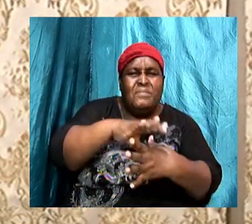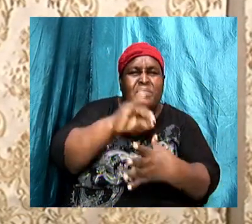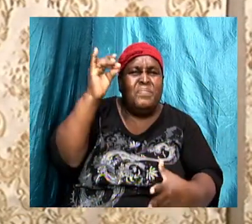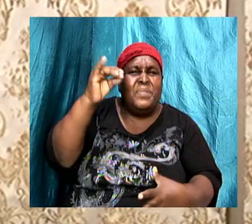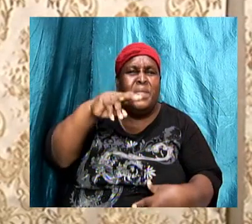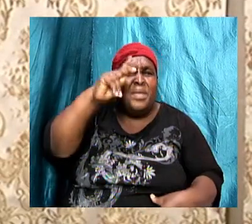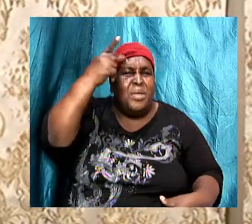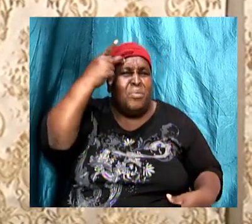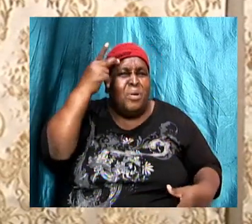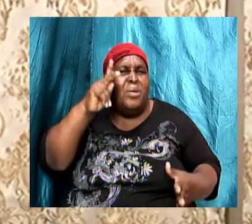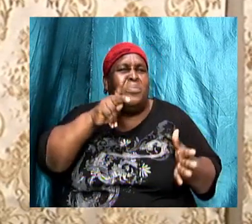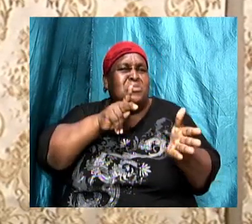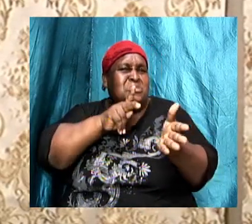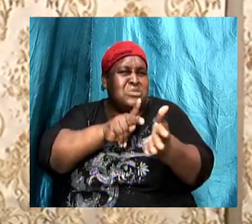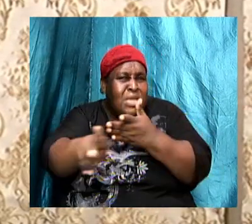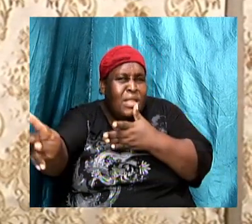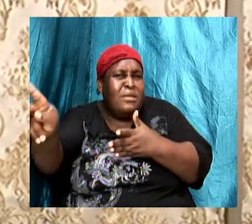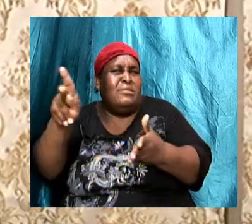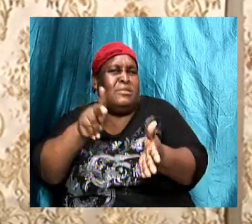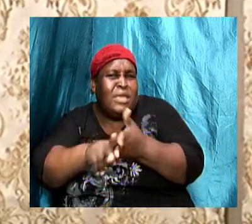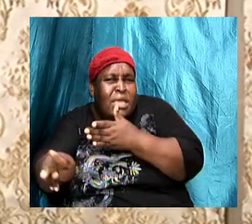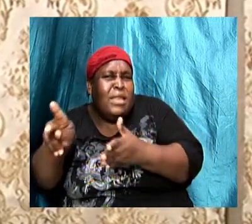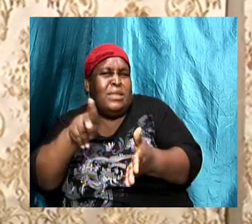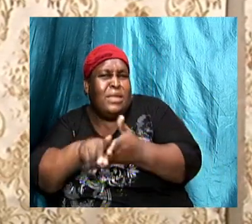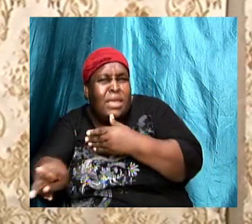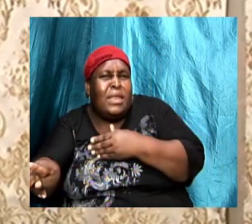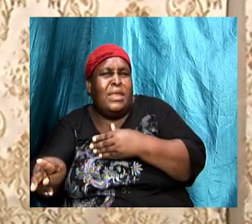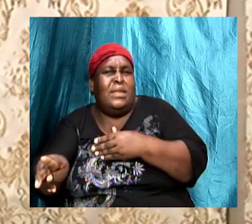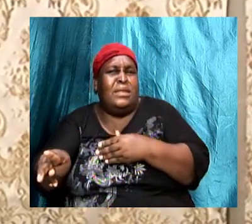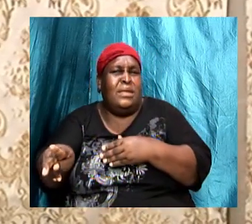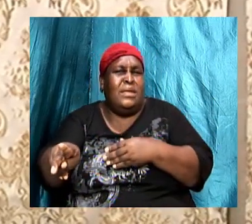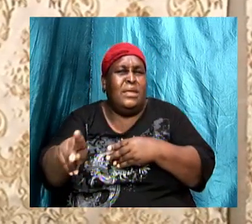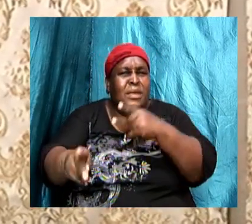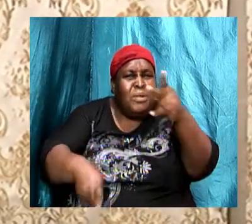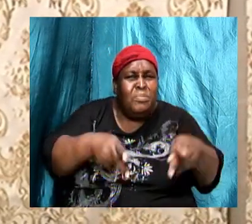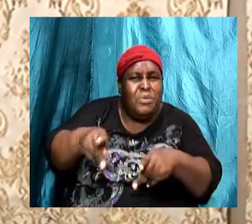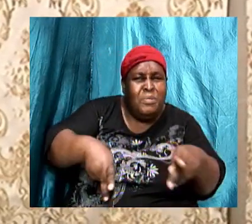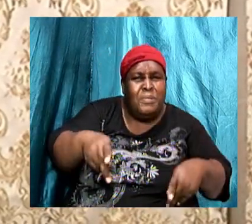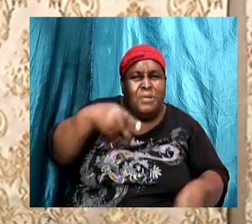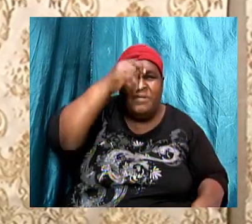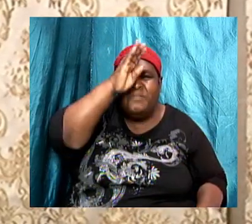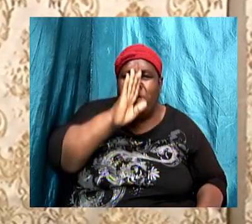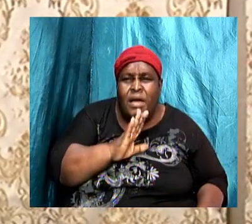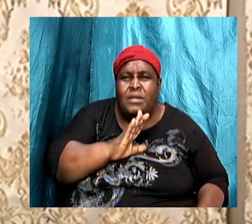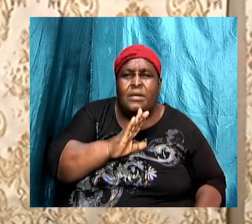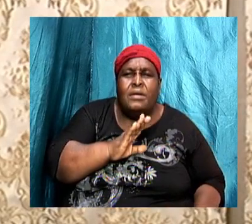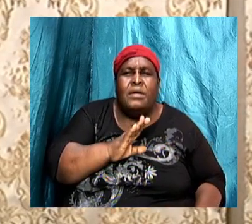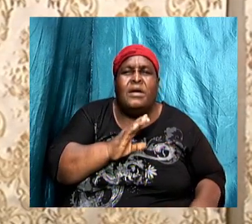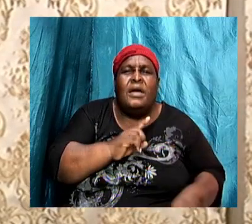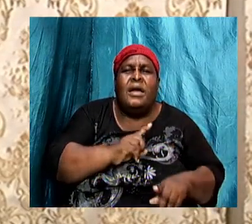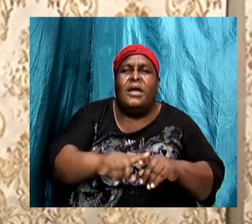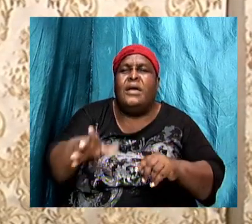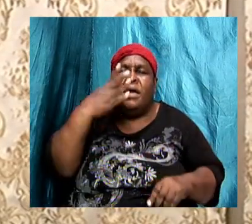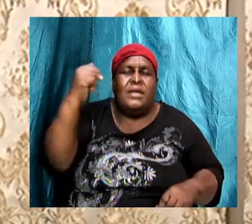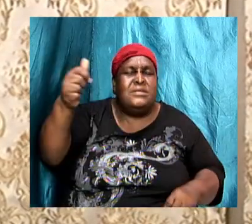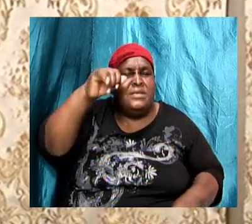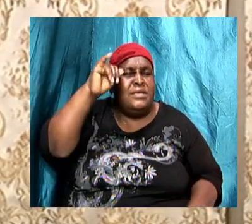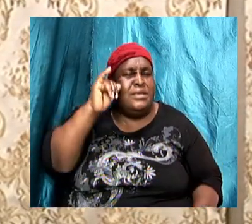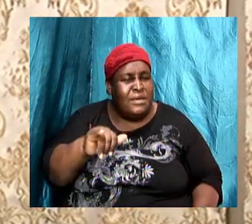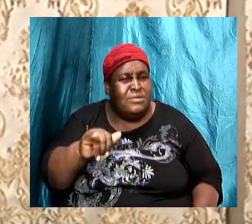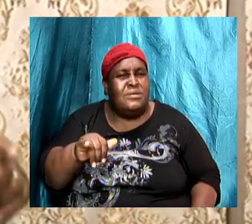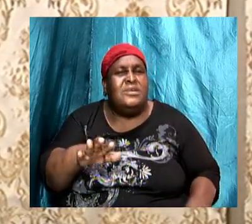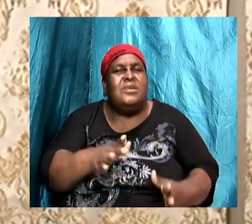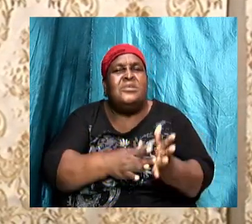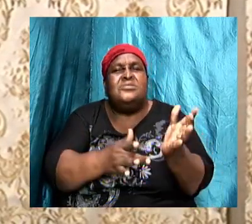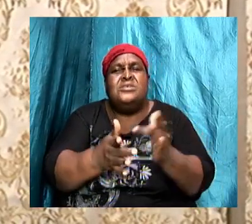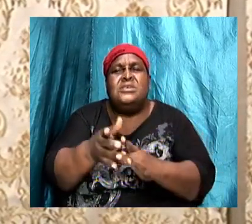causing mayhem in the church, in the body of Christ. And yet Jesus said to